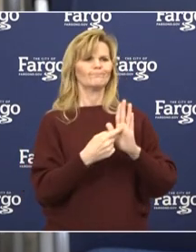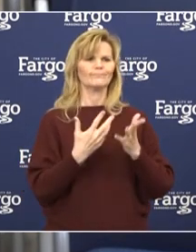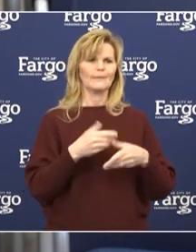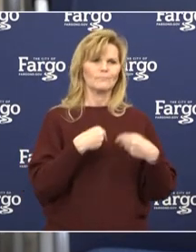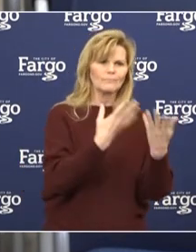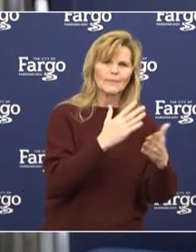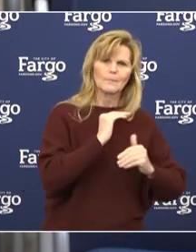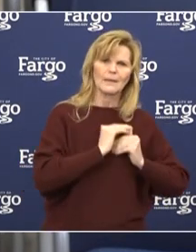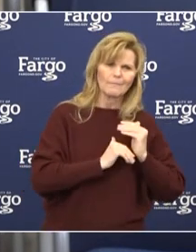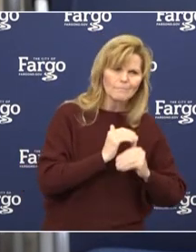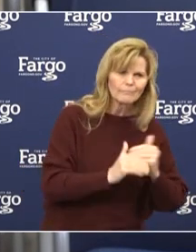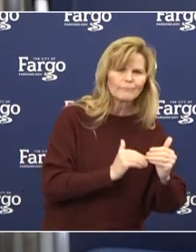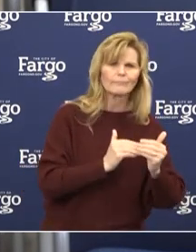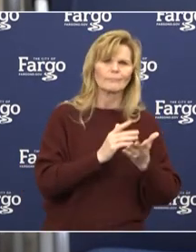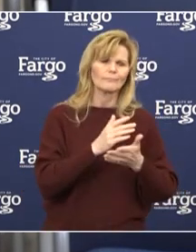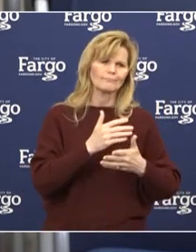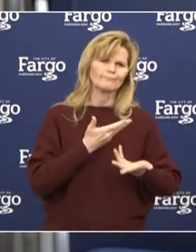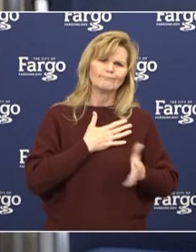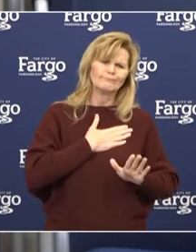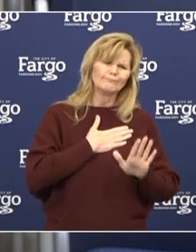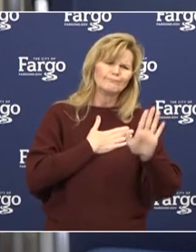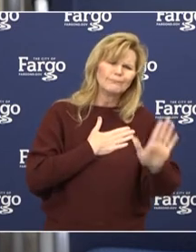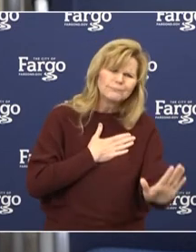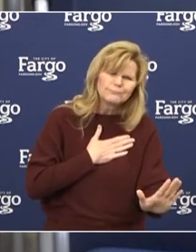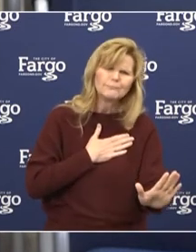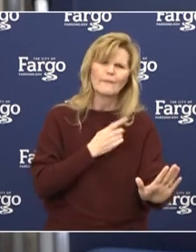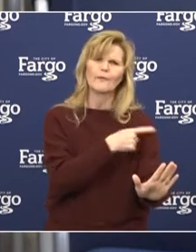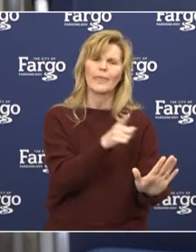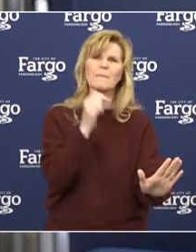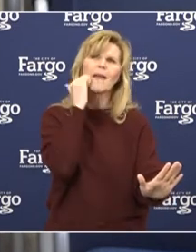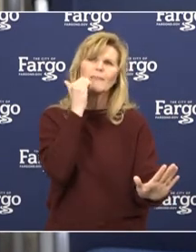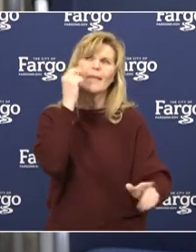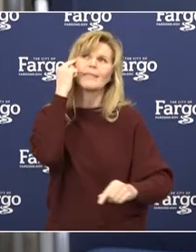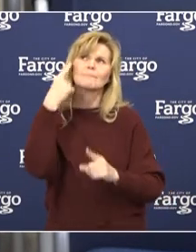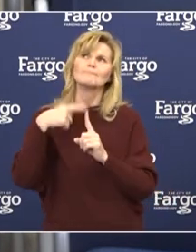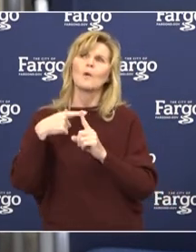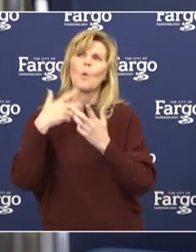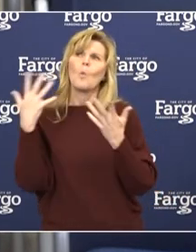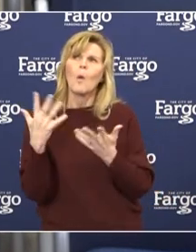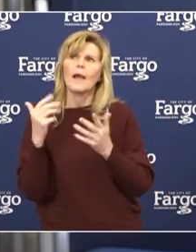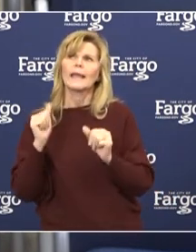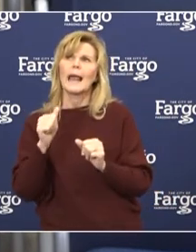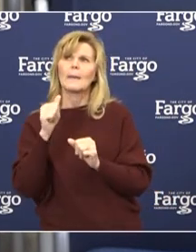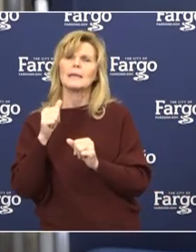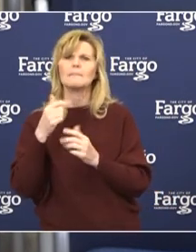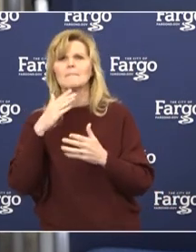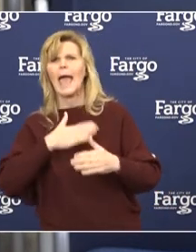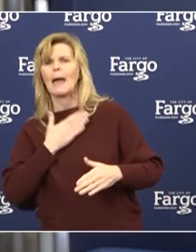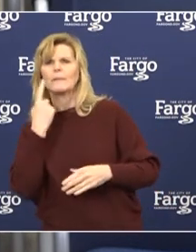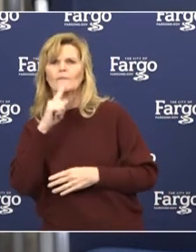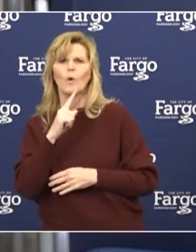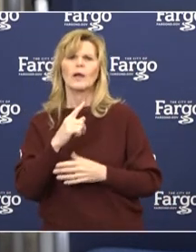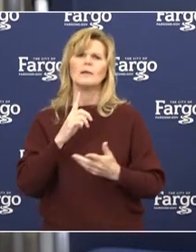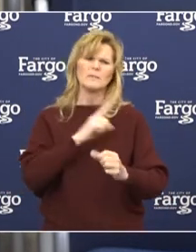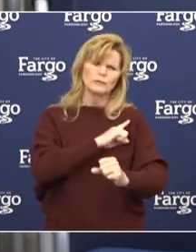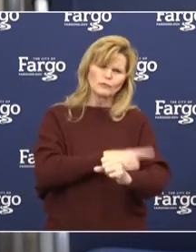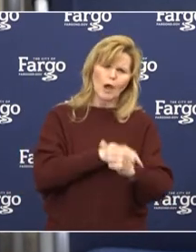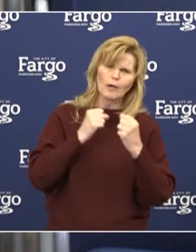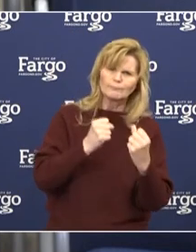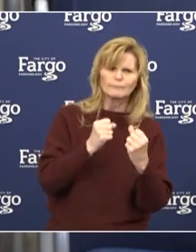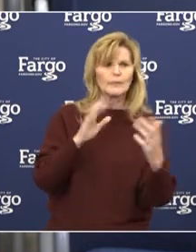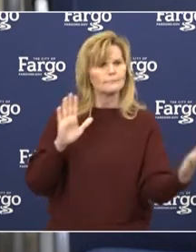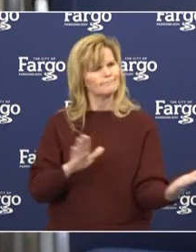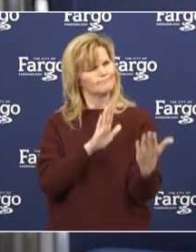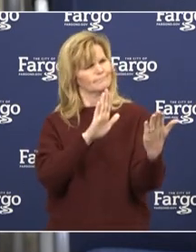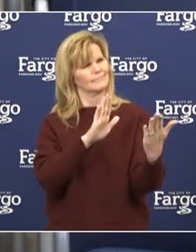Be compassionate. Every day, think of things to be grateful for. Be patient and be strong. And greet others with a smile in